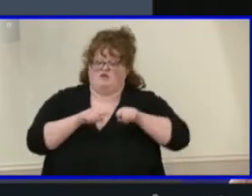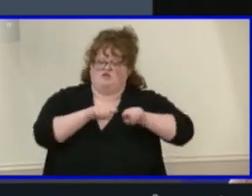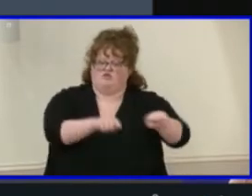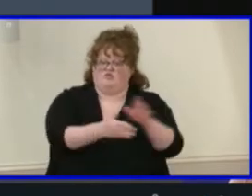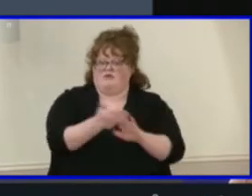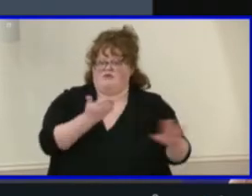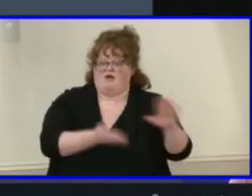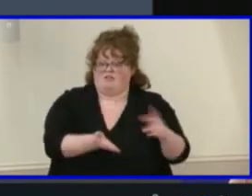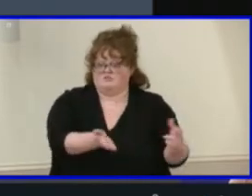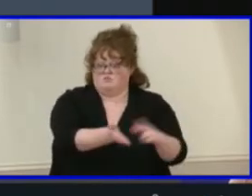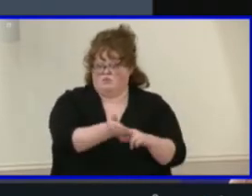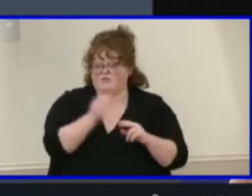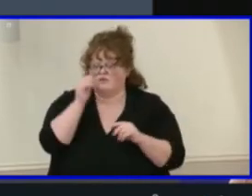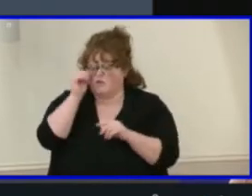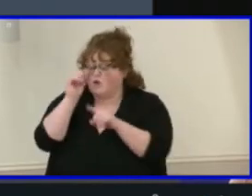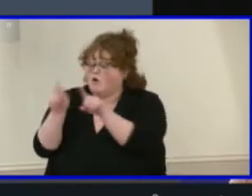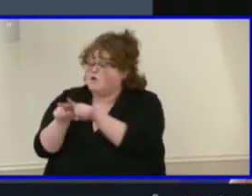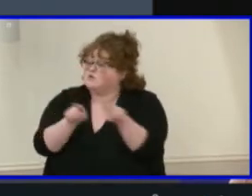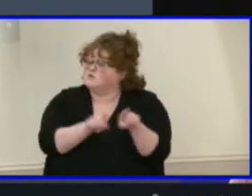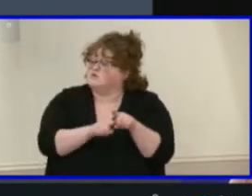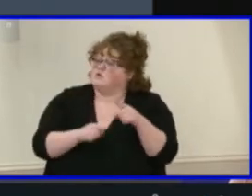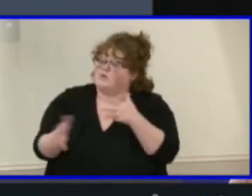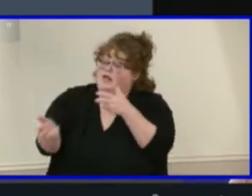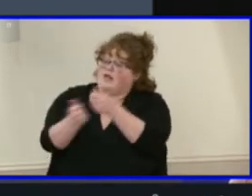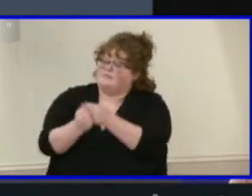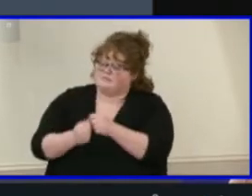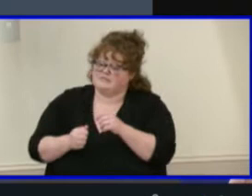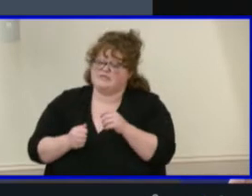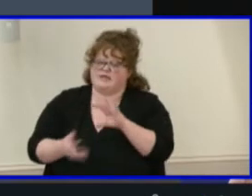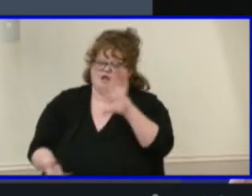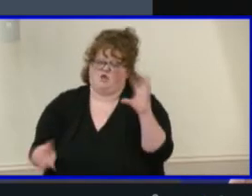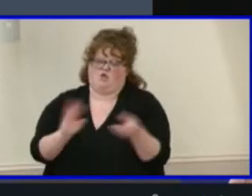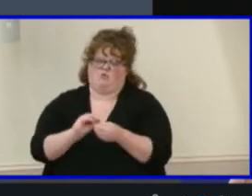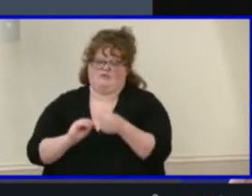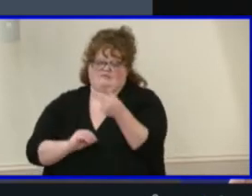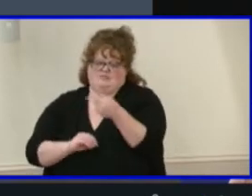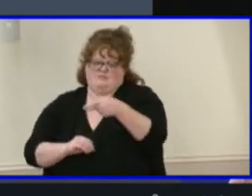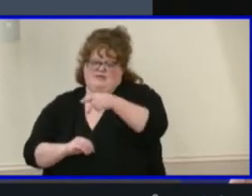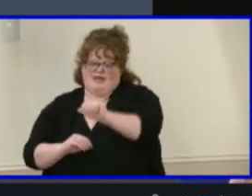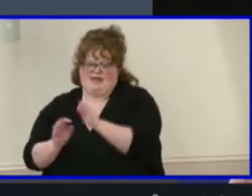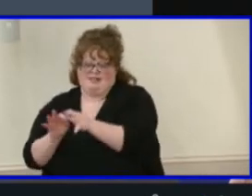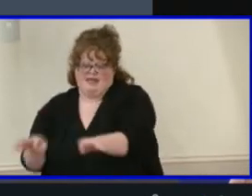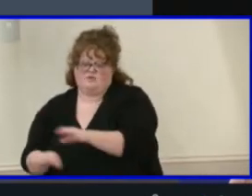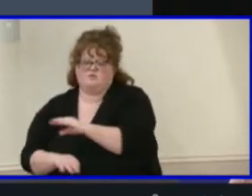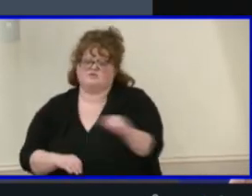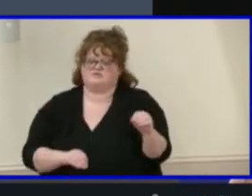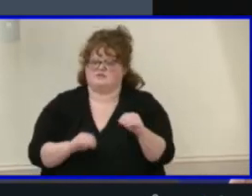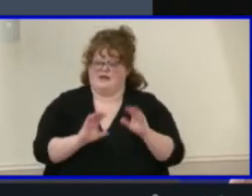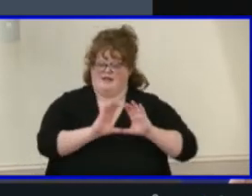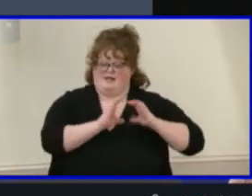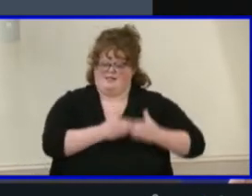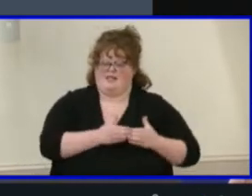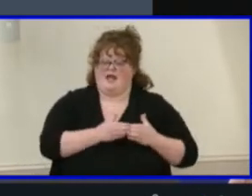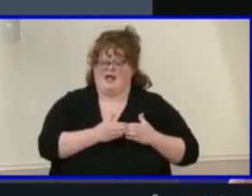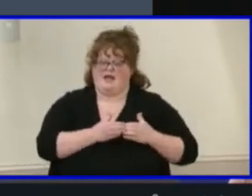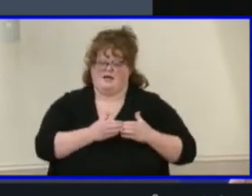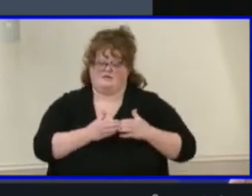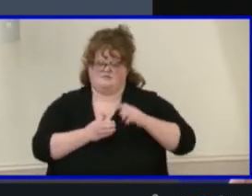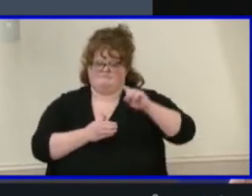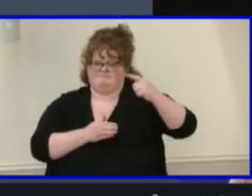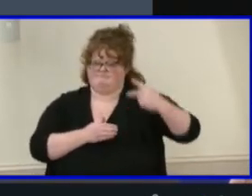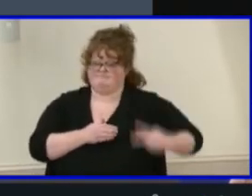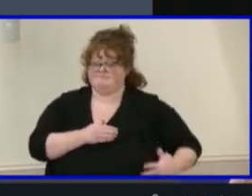also updated language regarding cumulative grade point average or GPA and class rank to accurately reflect policy revisions,